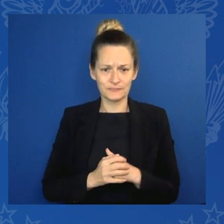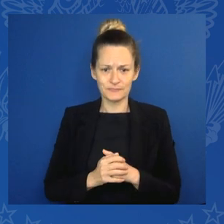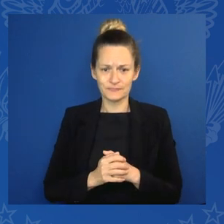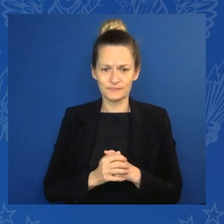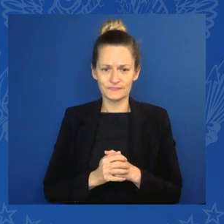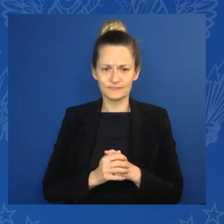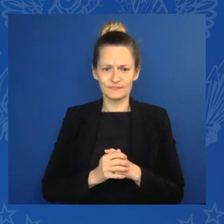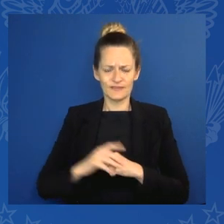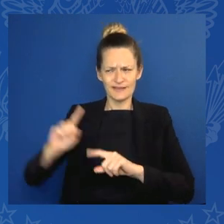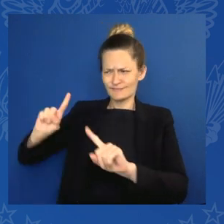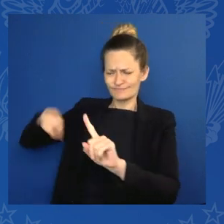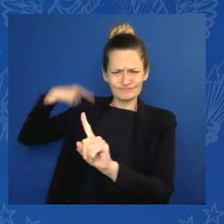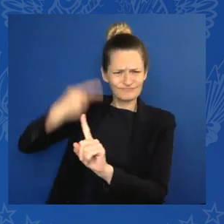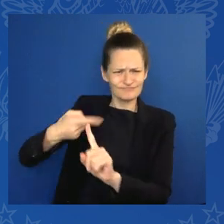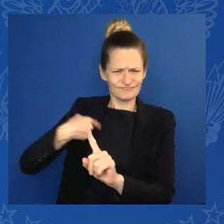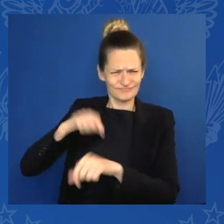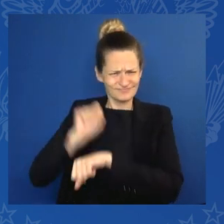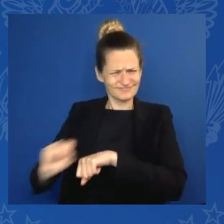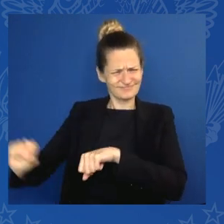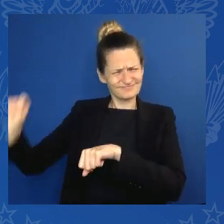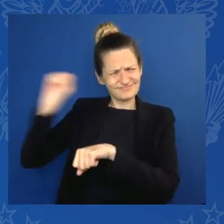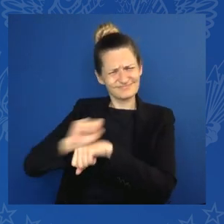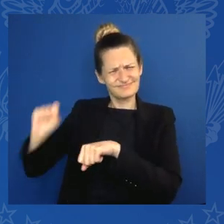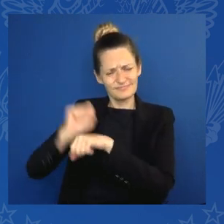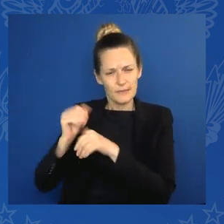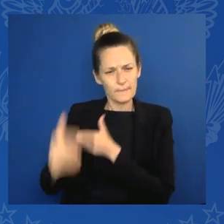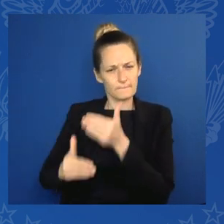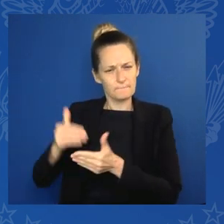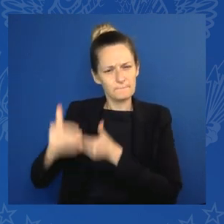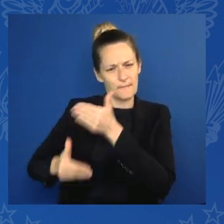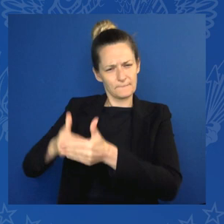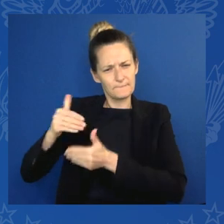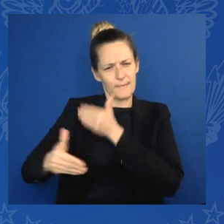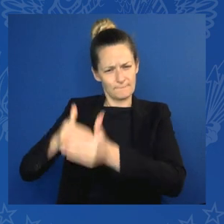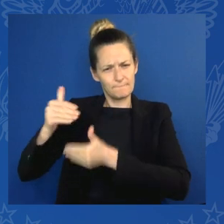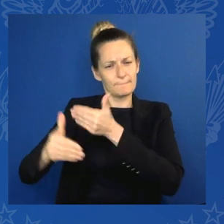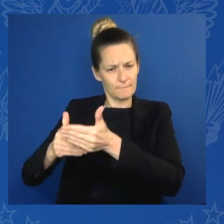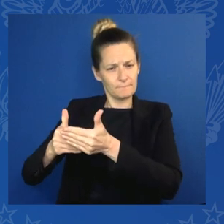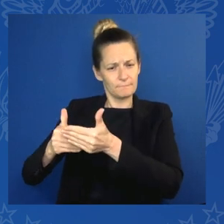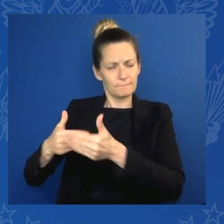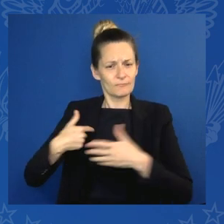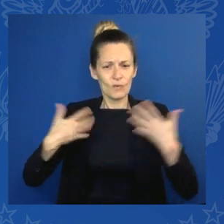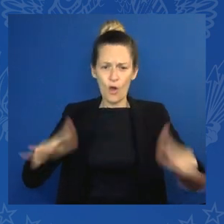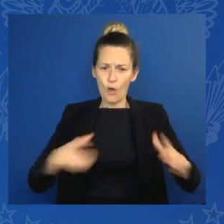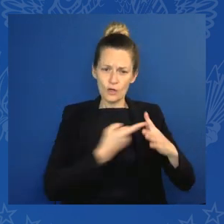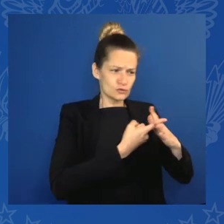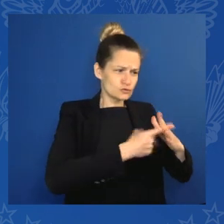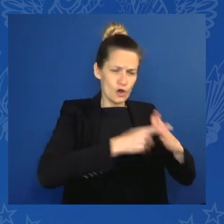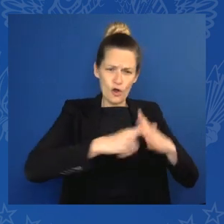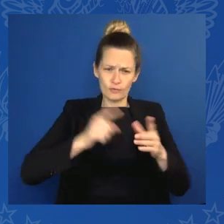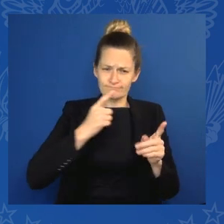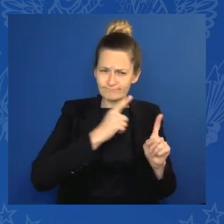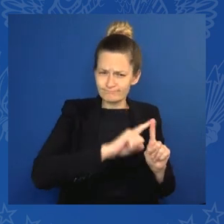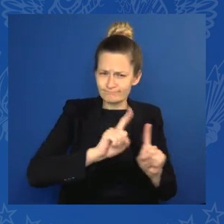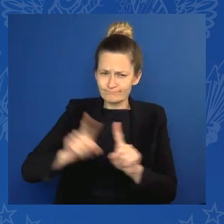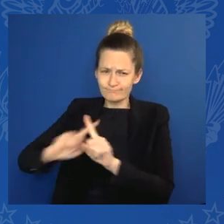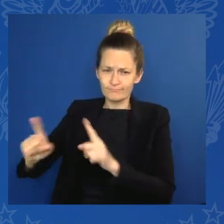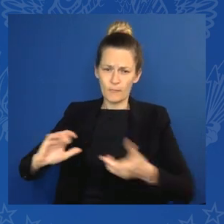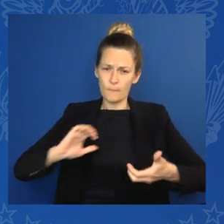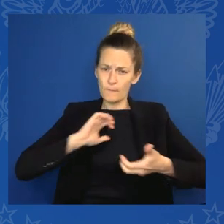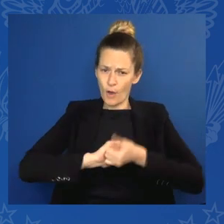for our cooperation and launched concrete partnerships on climate and health. On the structure of our cooperation,